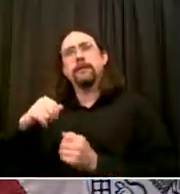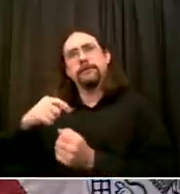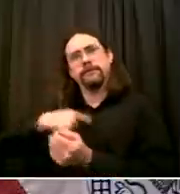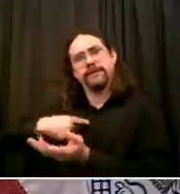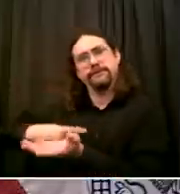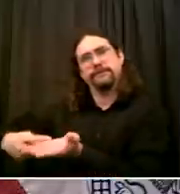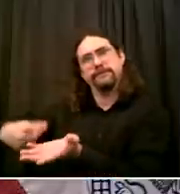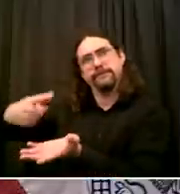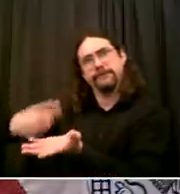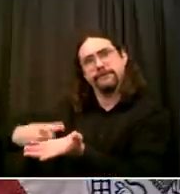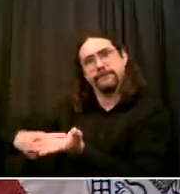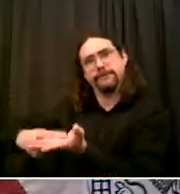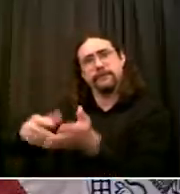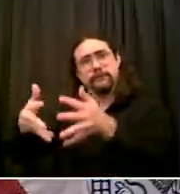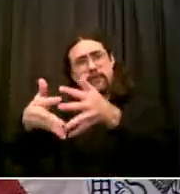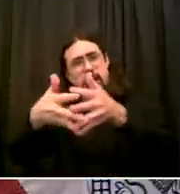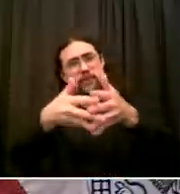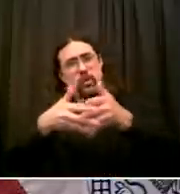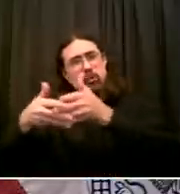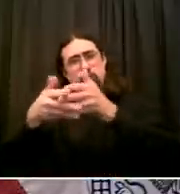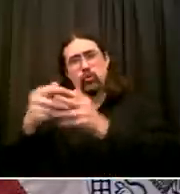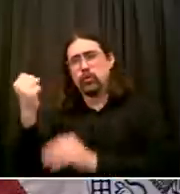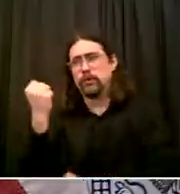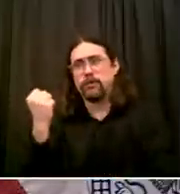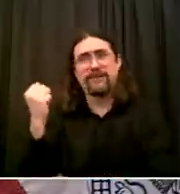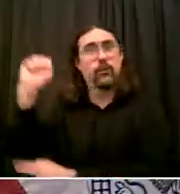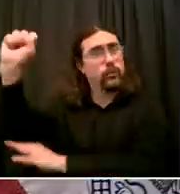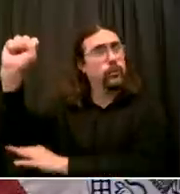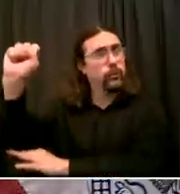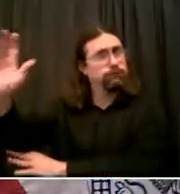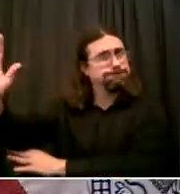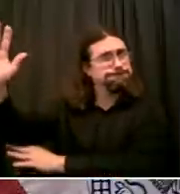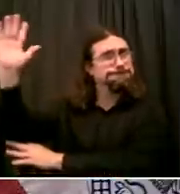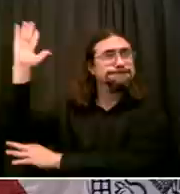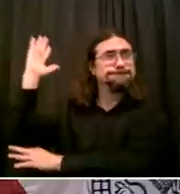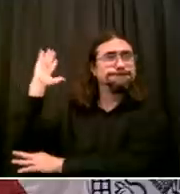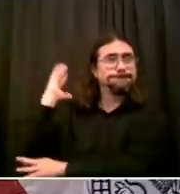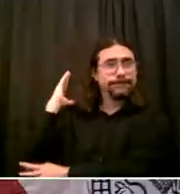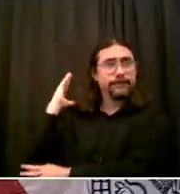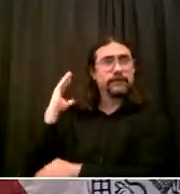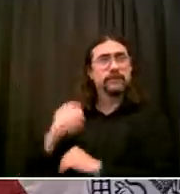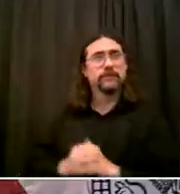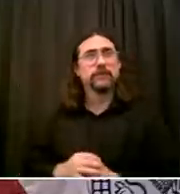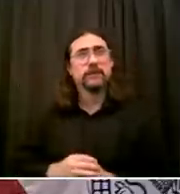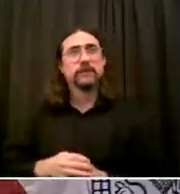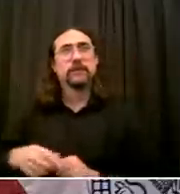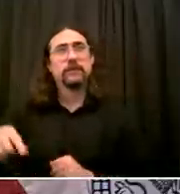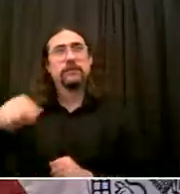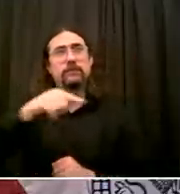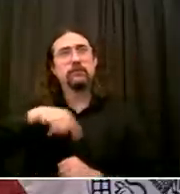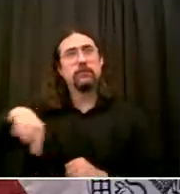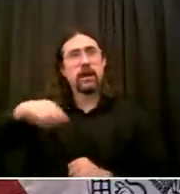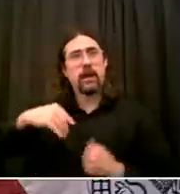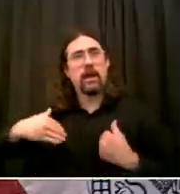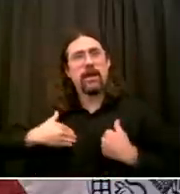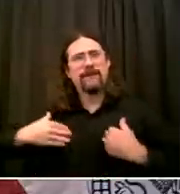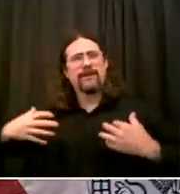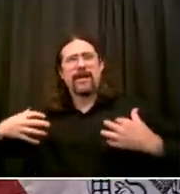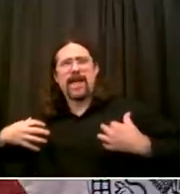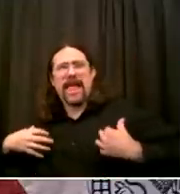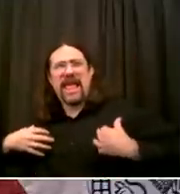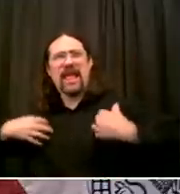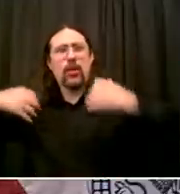Create a revolution against a colonial power And when they achieve that revolution